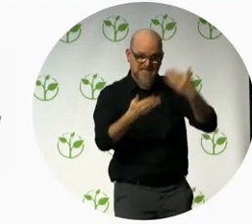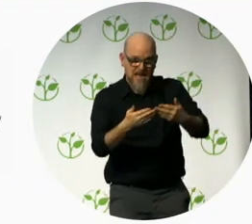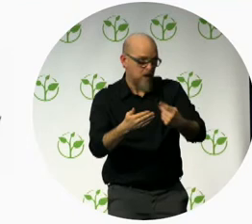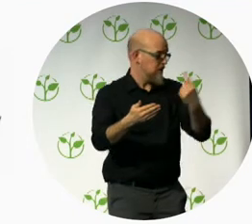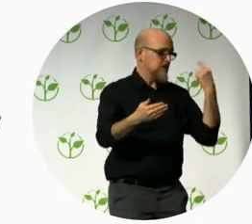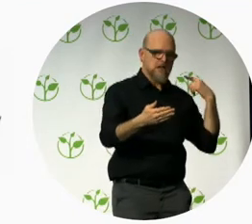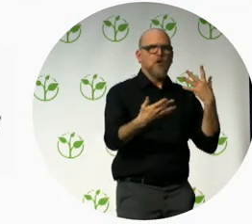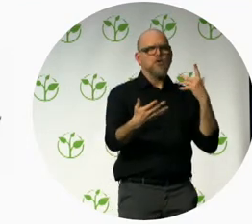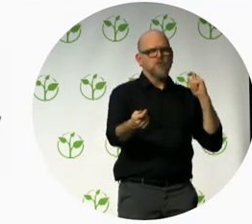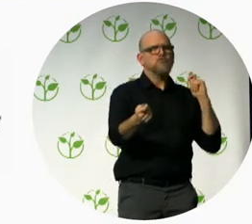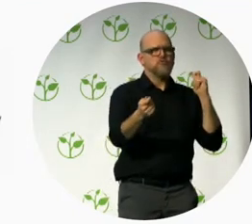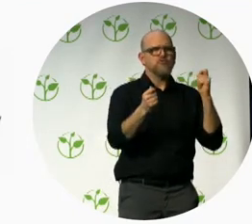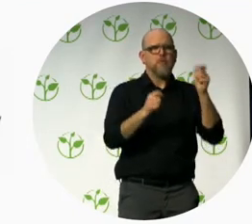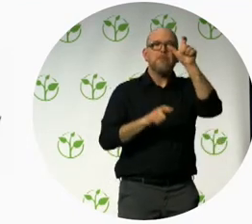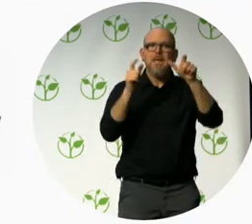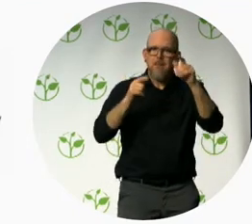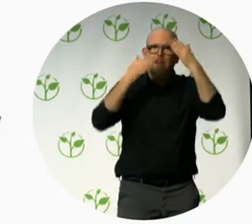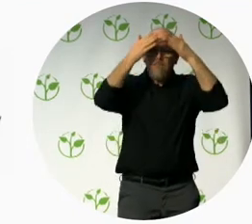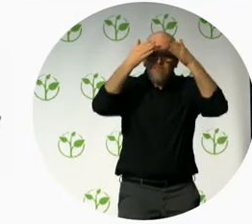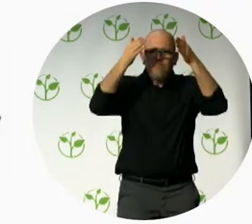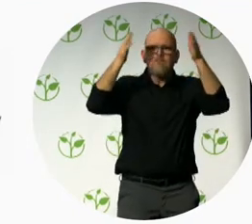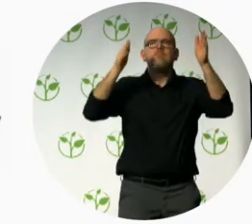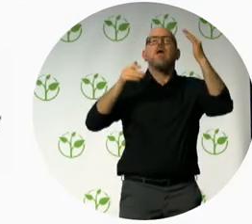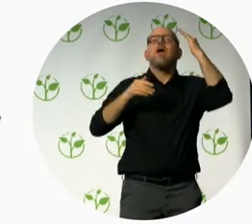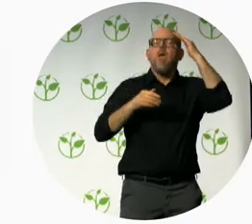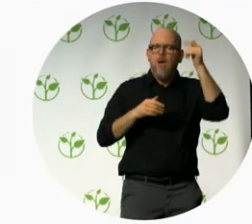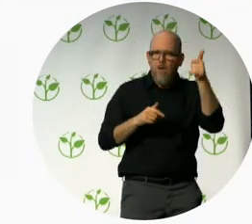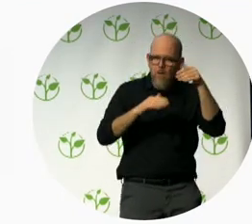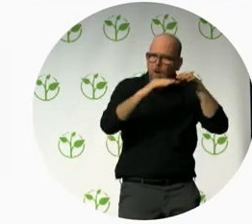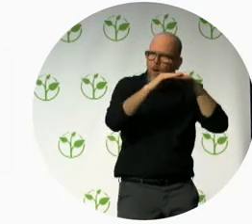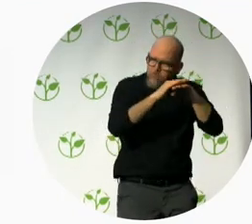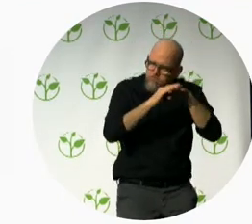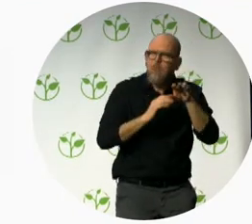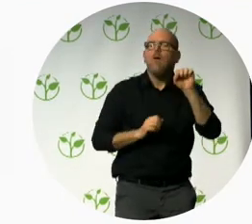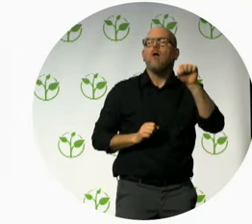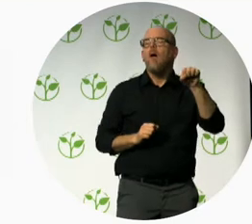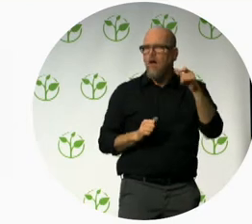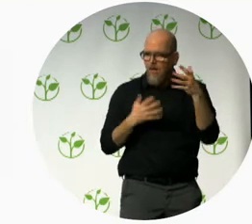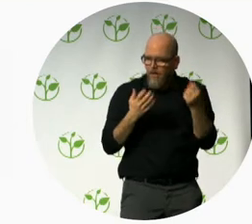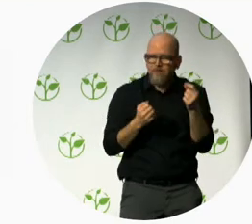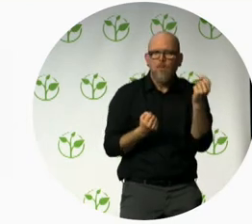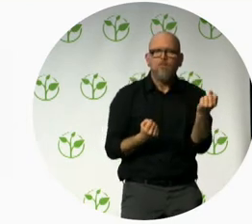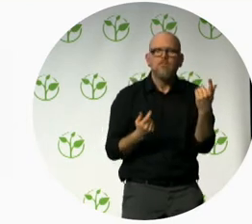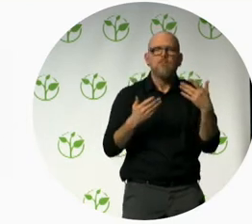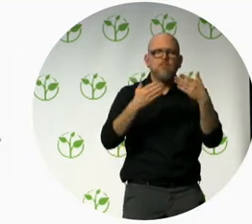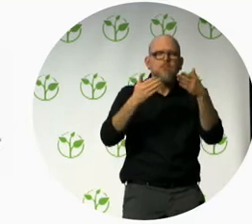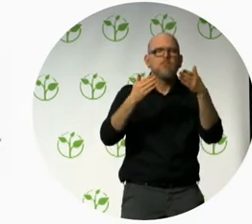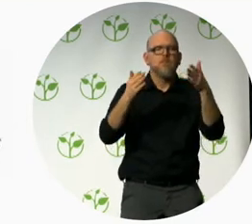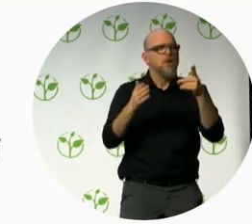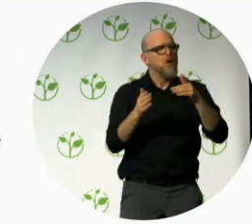accessibility, a set of detailed legislation, regulation, and standards,